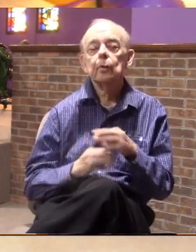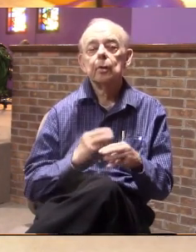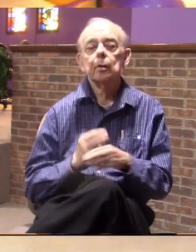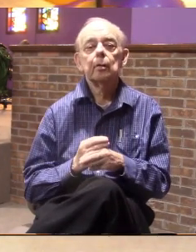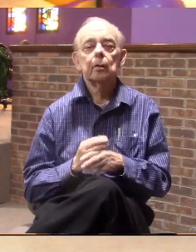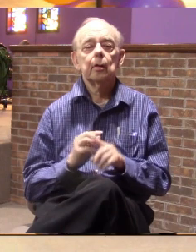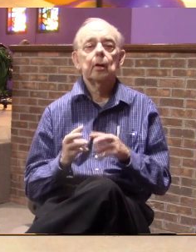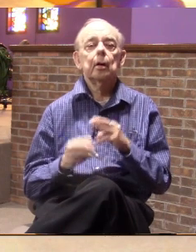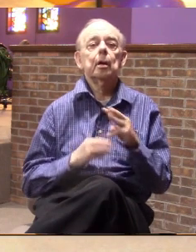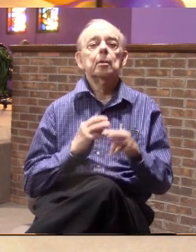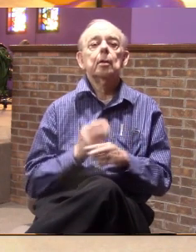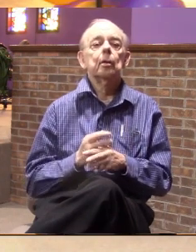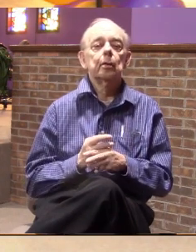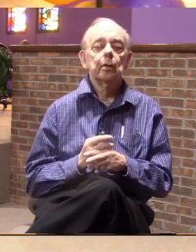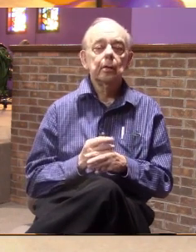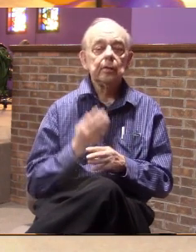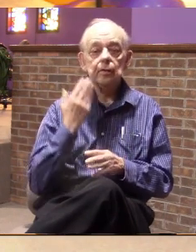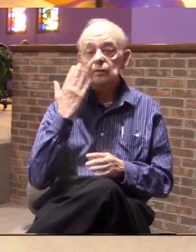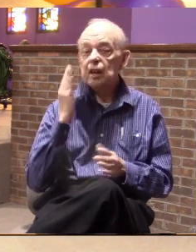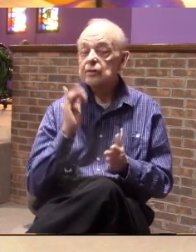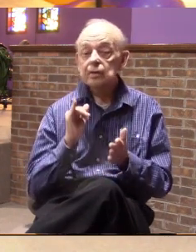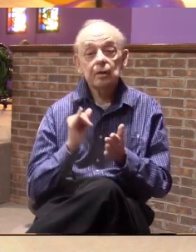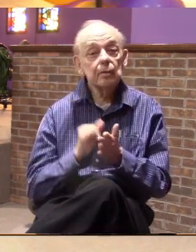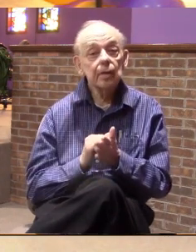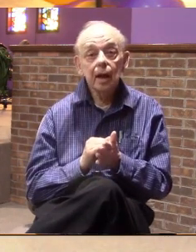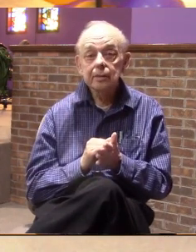But the world doesn't know that.